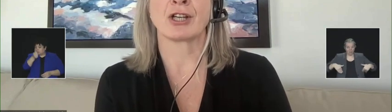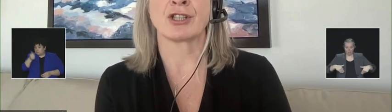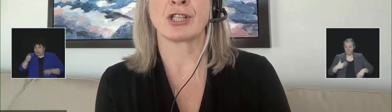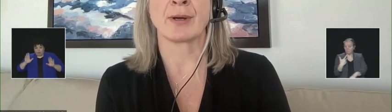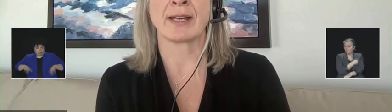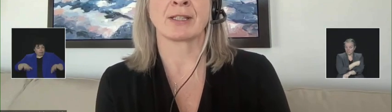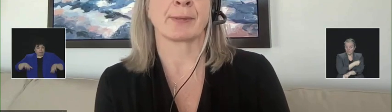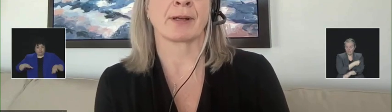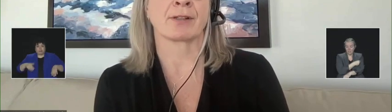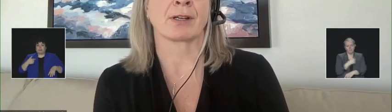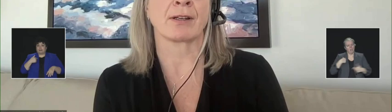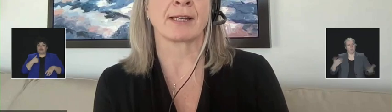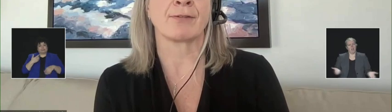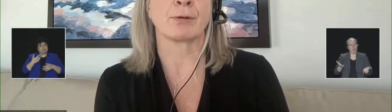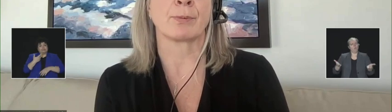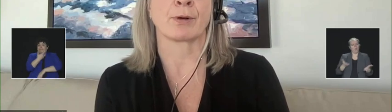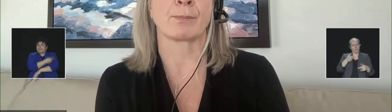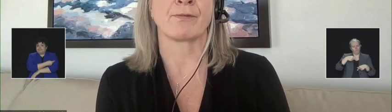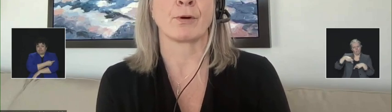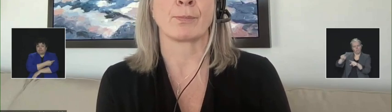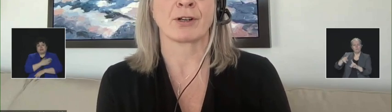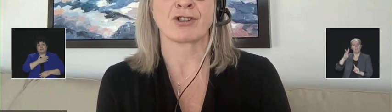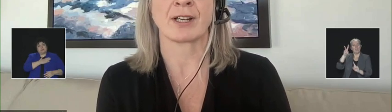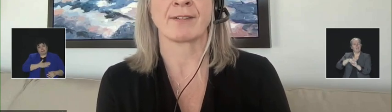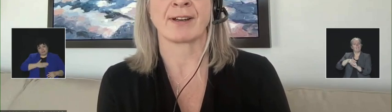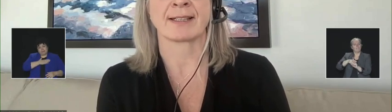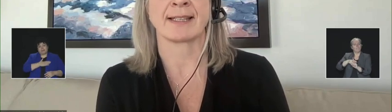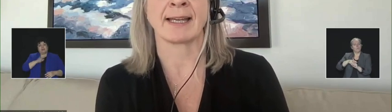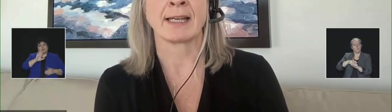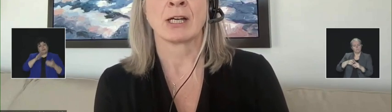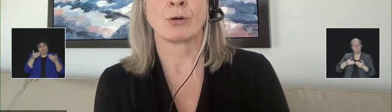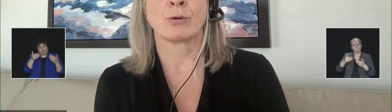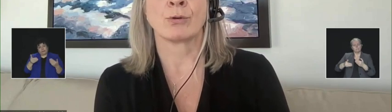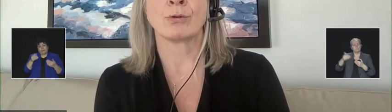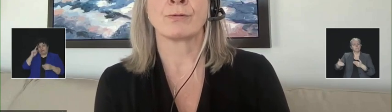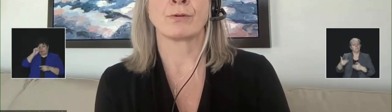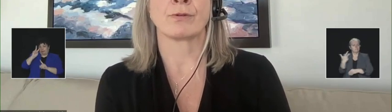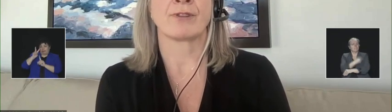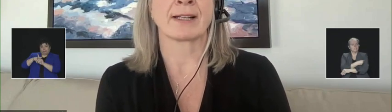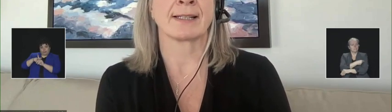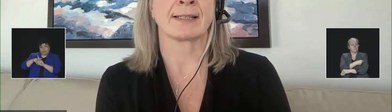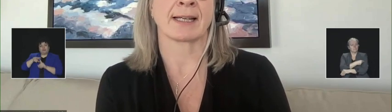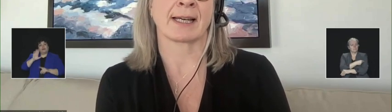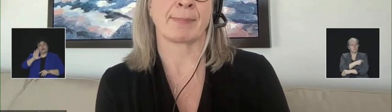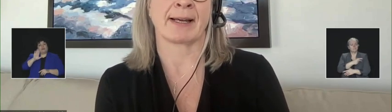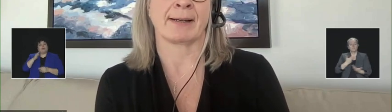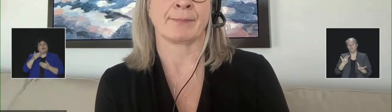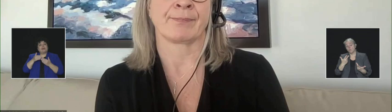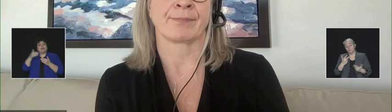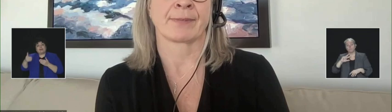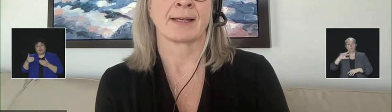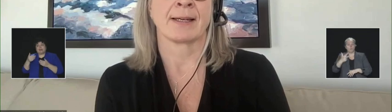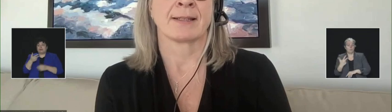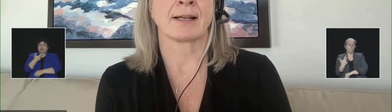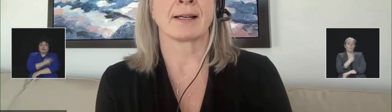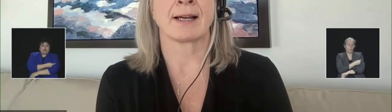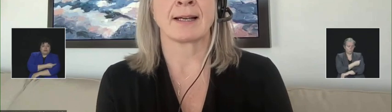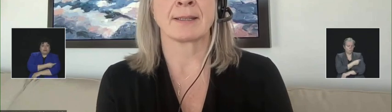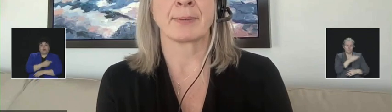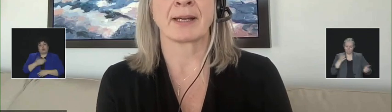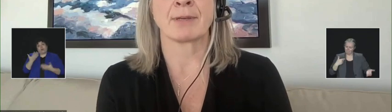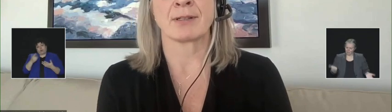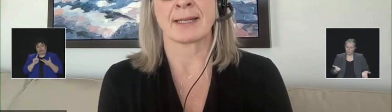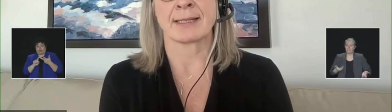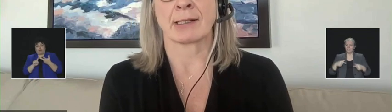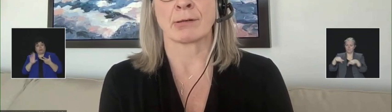please continue to take a look at your next vaccine or your vaccine to report. In the